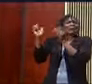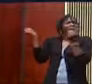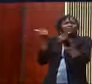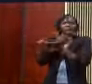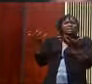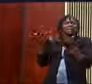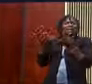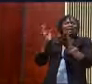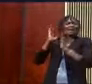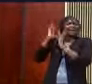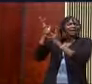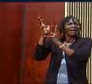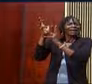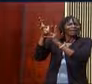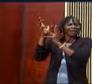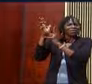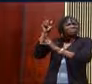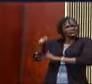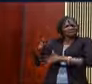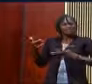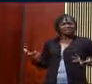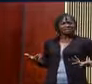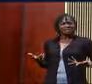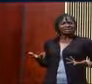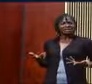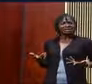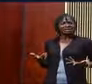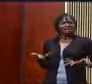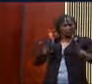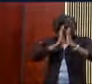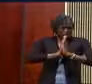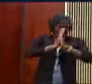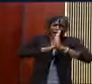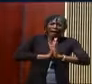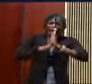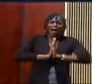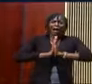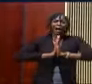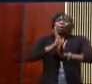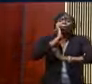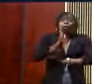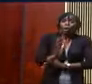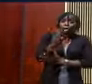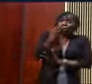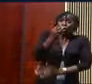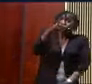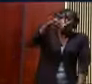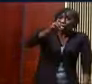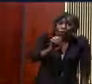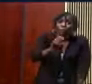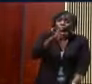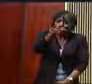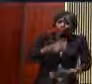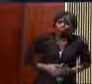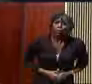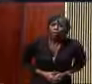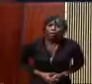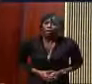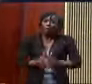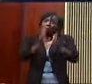everything to God in prayer. Prayer will hope you. Prayer